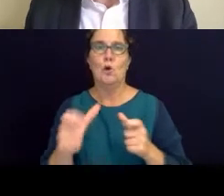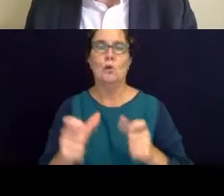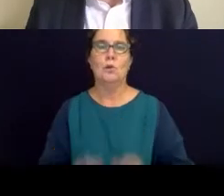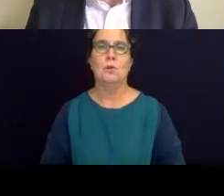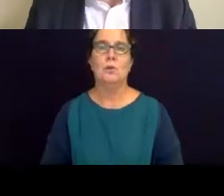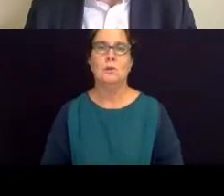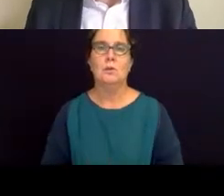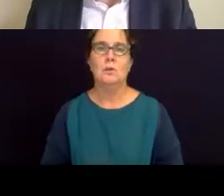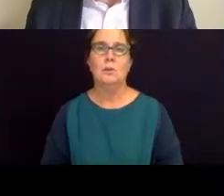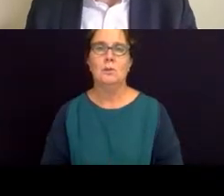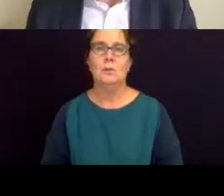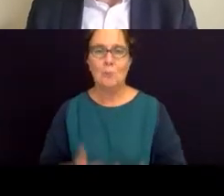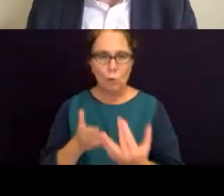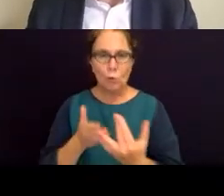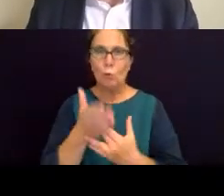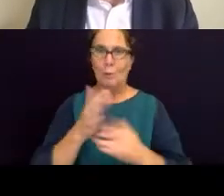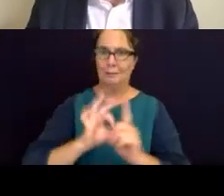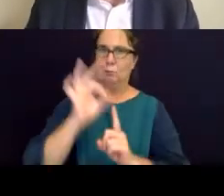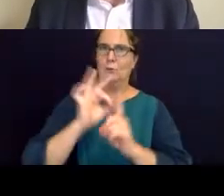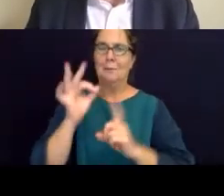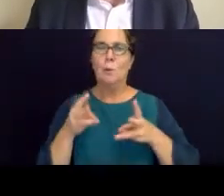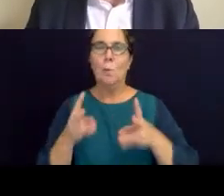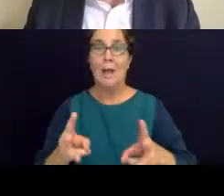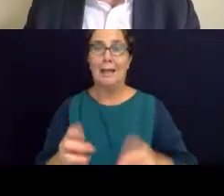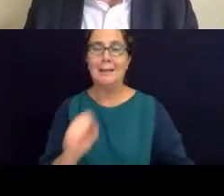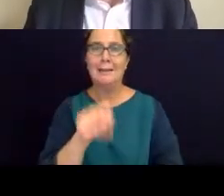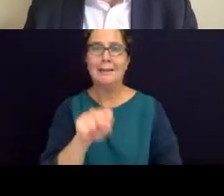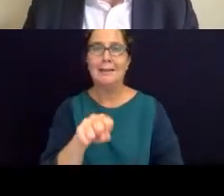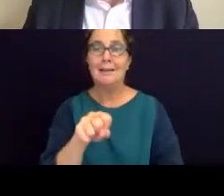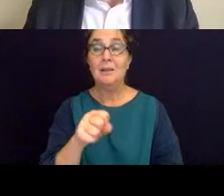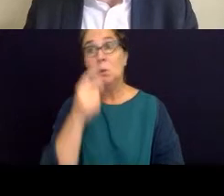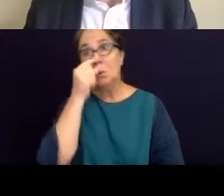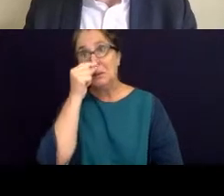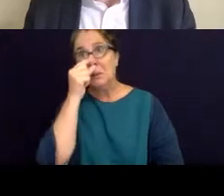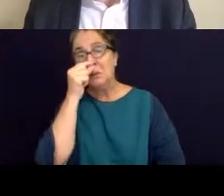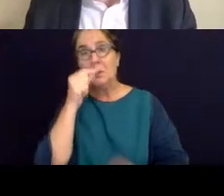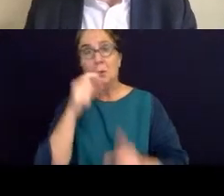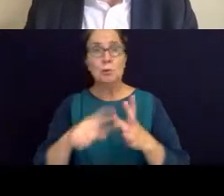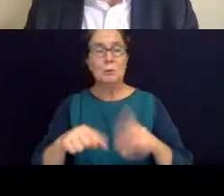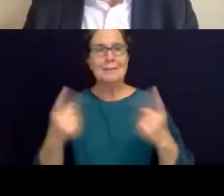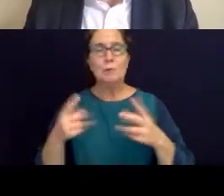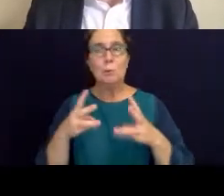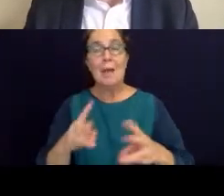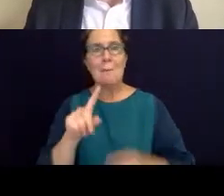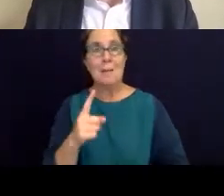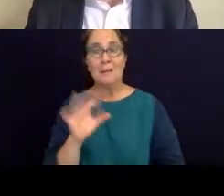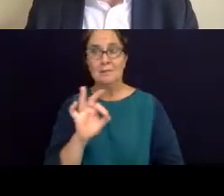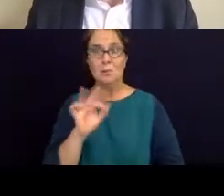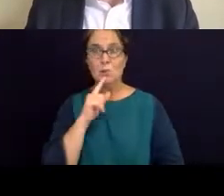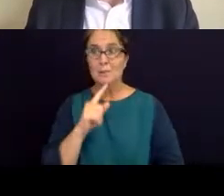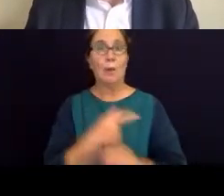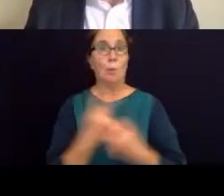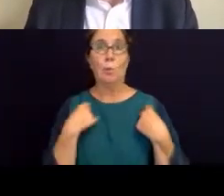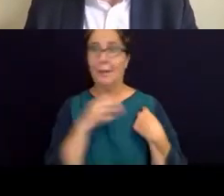way, even though we could do it in a different way, and to sort of say, hey, we're not alone in this,